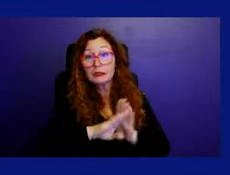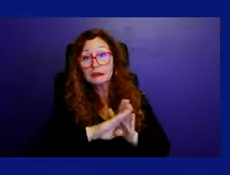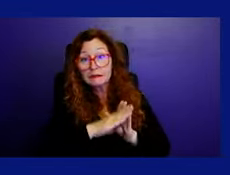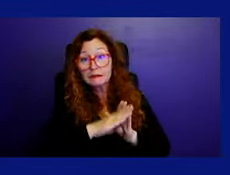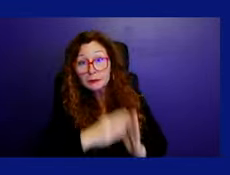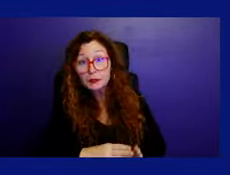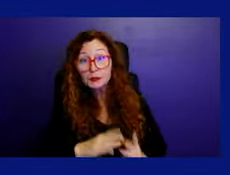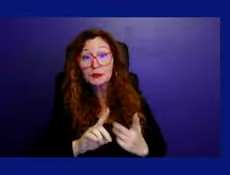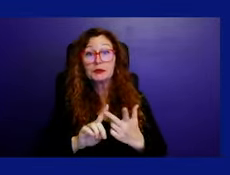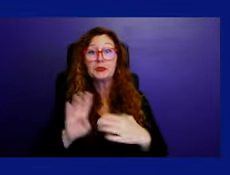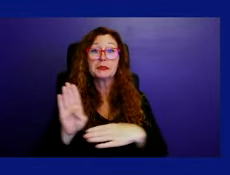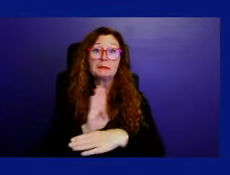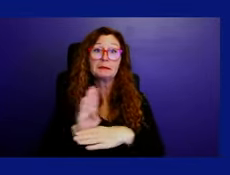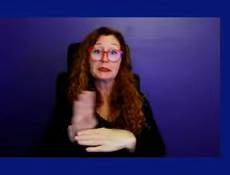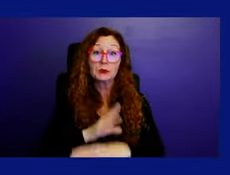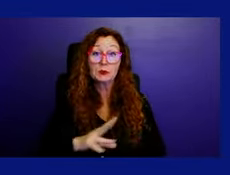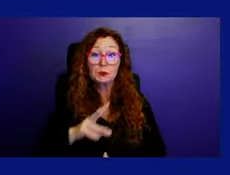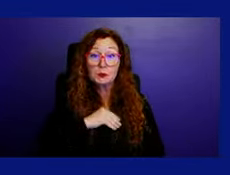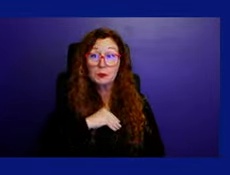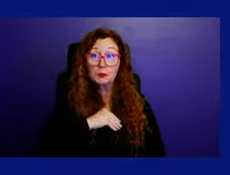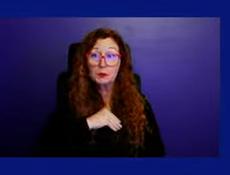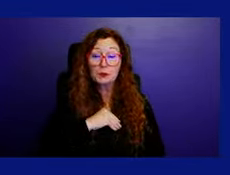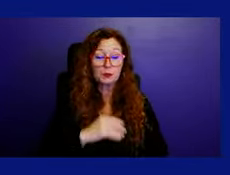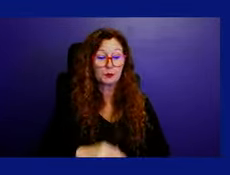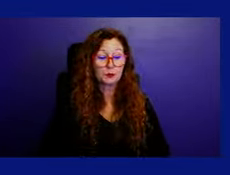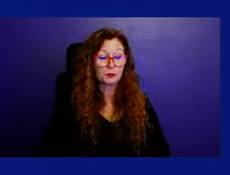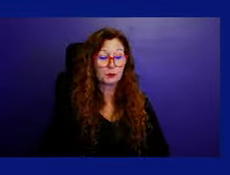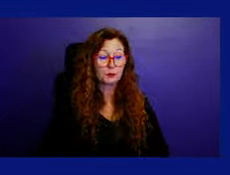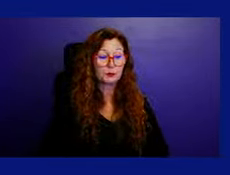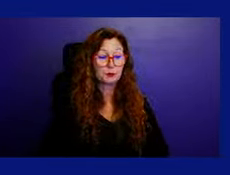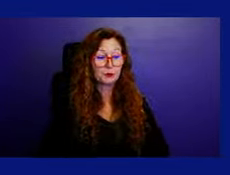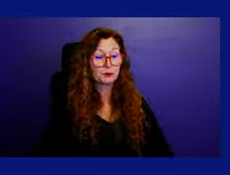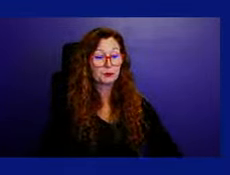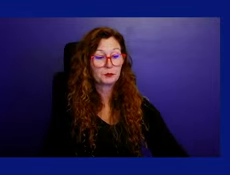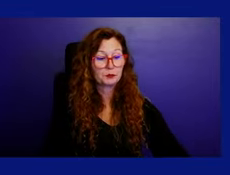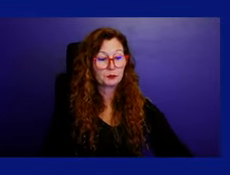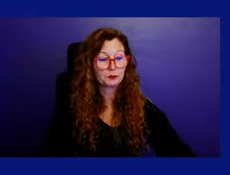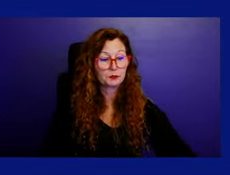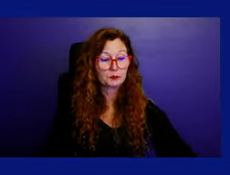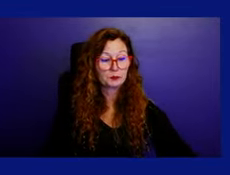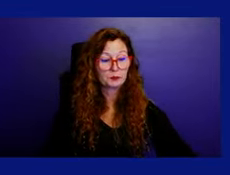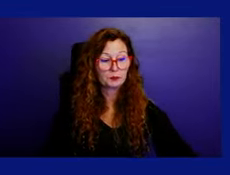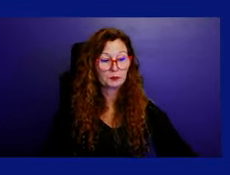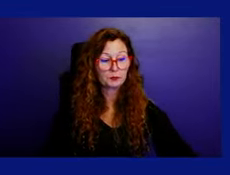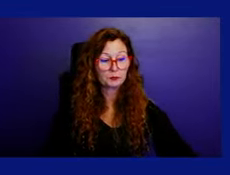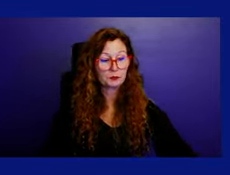Our second is that we manage the DART team, which is the development application review team.